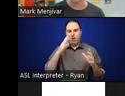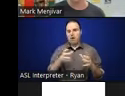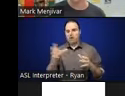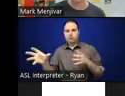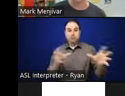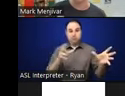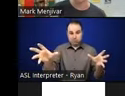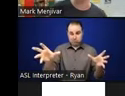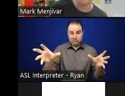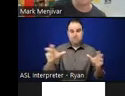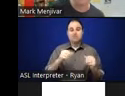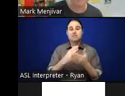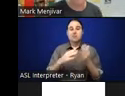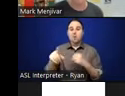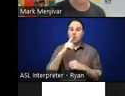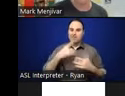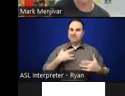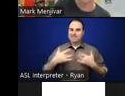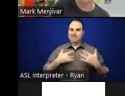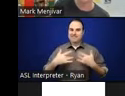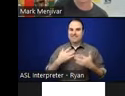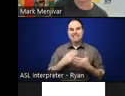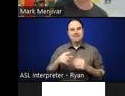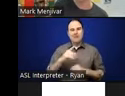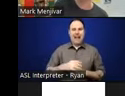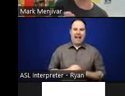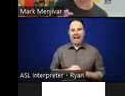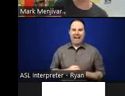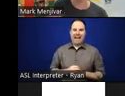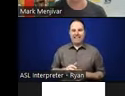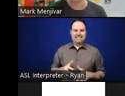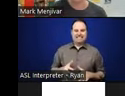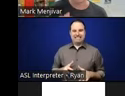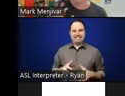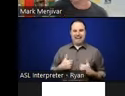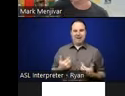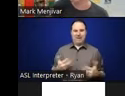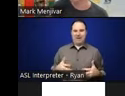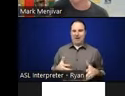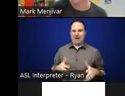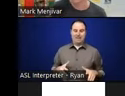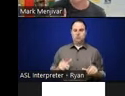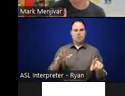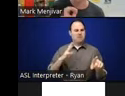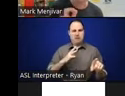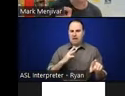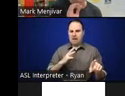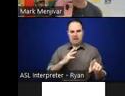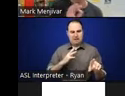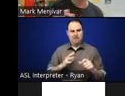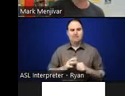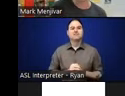Some of you, you'll be really excited about that. Some of you are like, oh my gosh, that's the last thing that I want to do right now. And that's totally okay. There will be